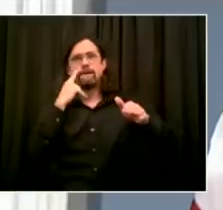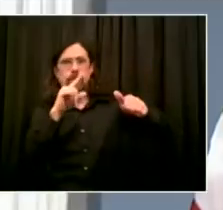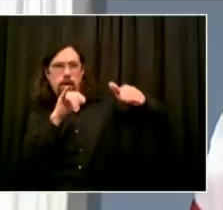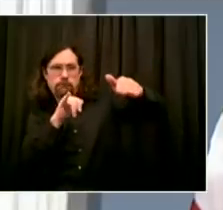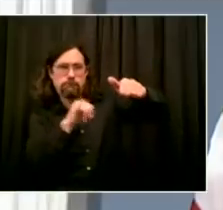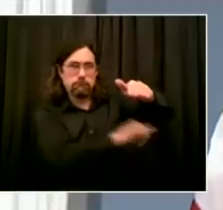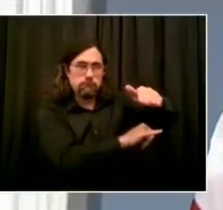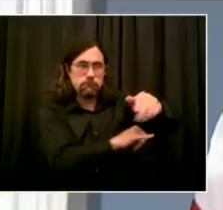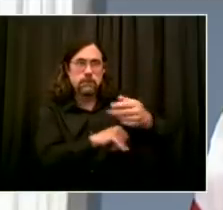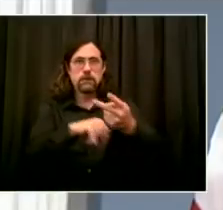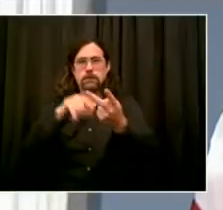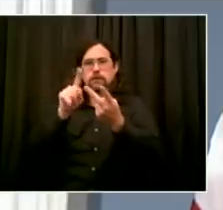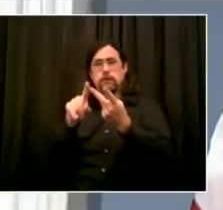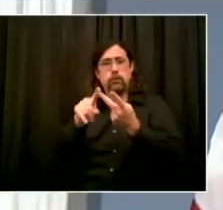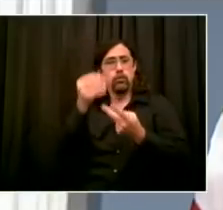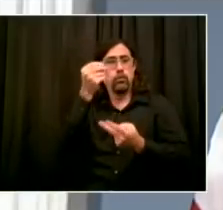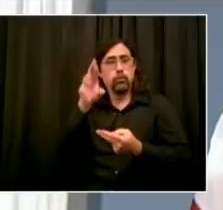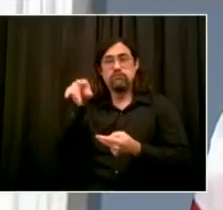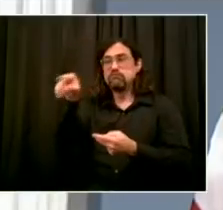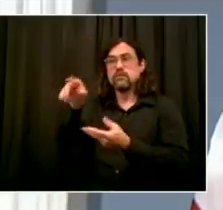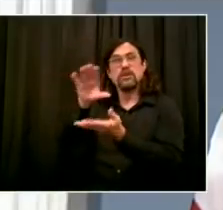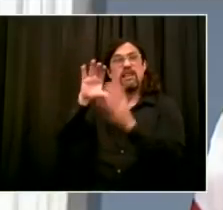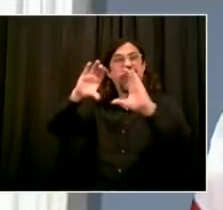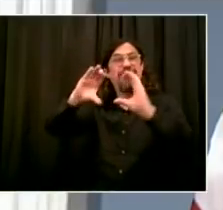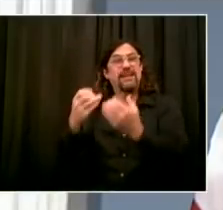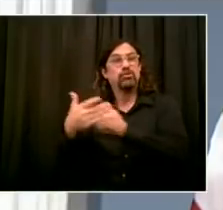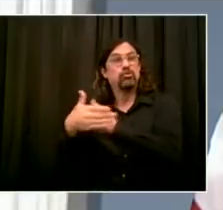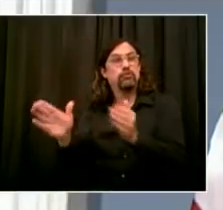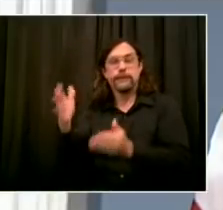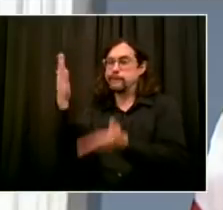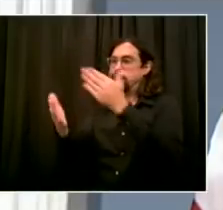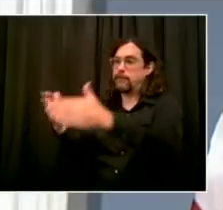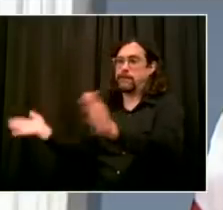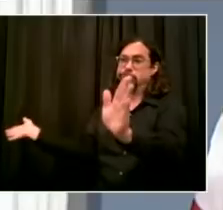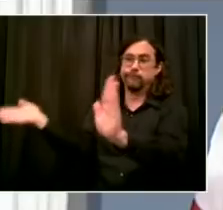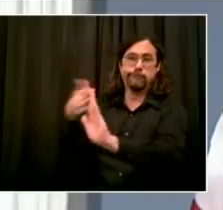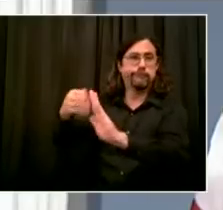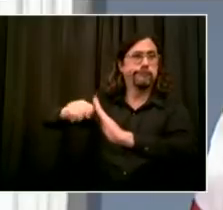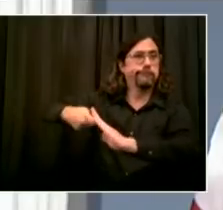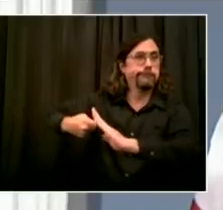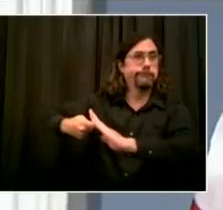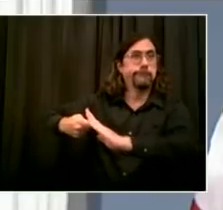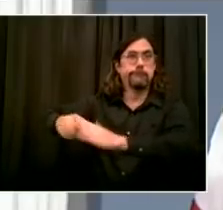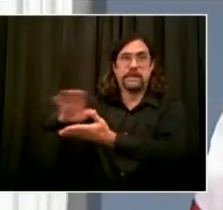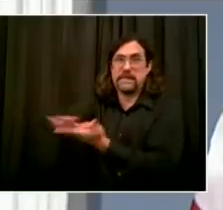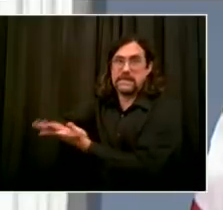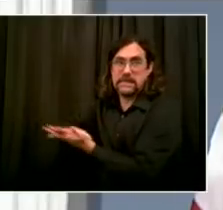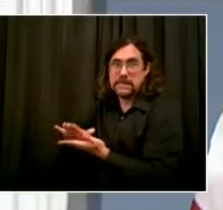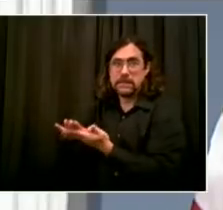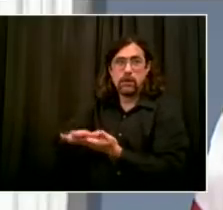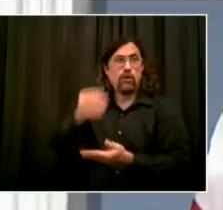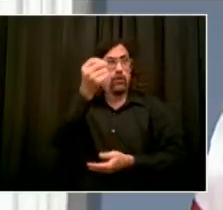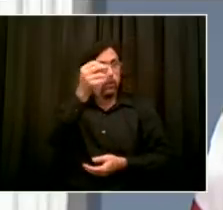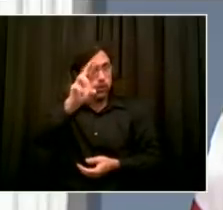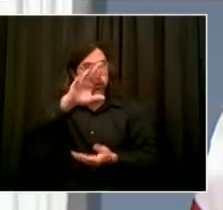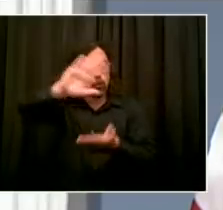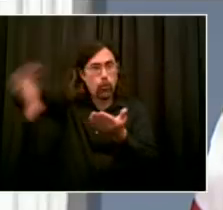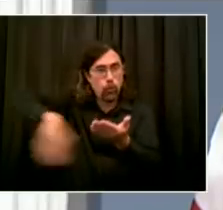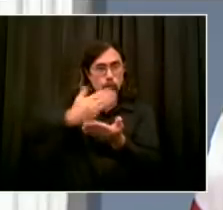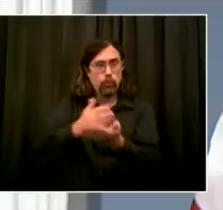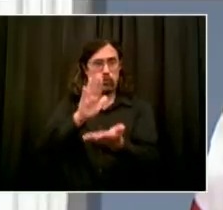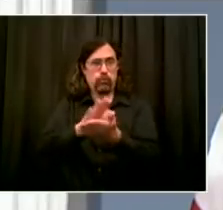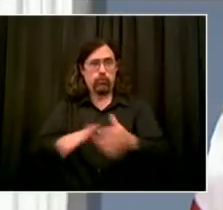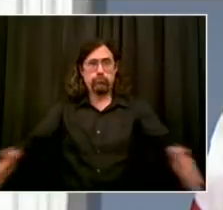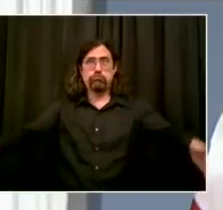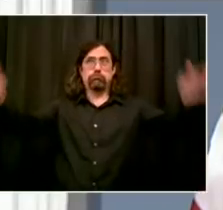fast and efficiently. In every case, we're communicating to principals regardless of the outcome and sharing information with